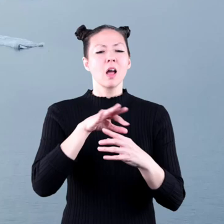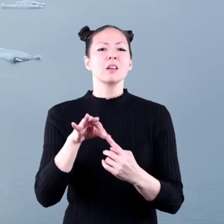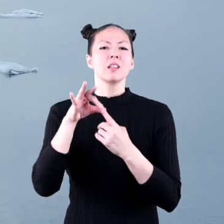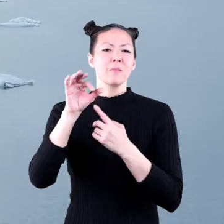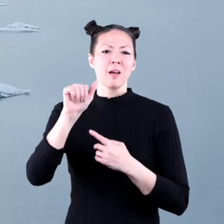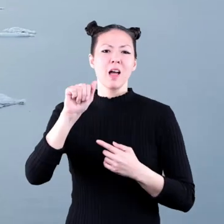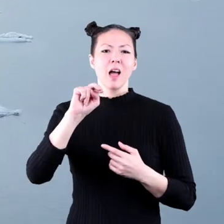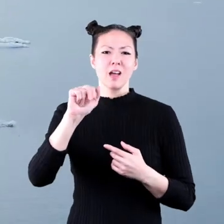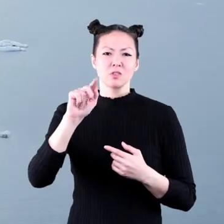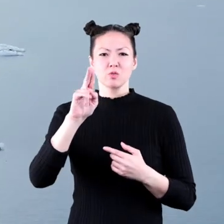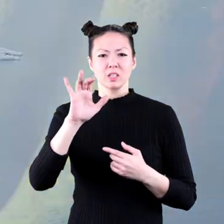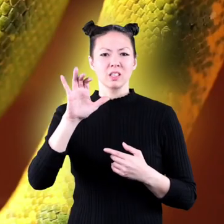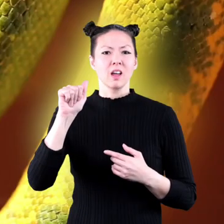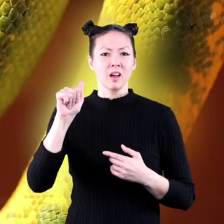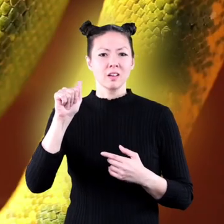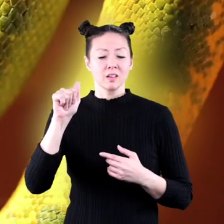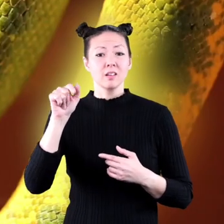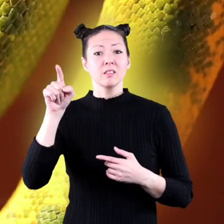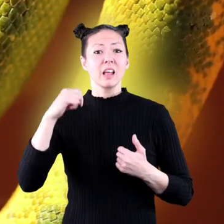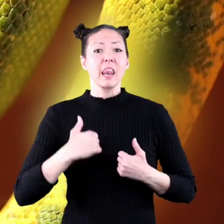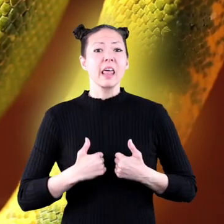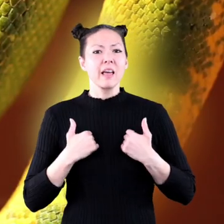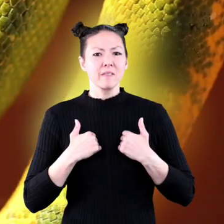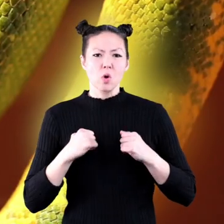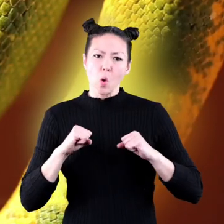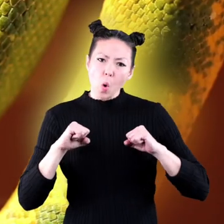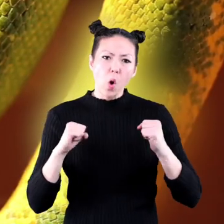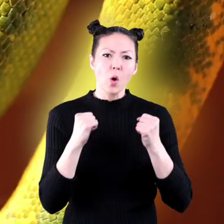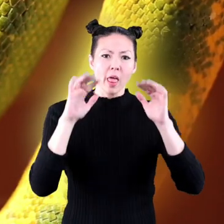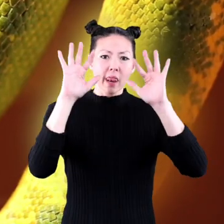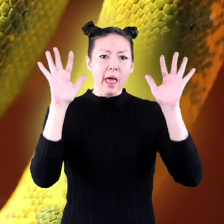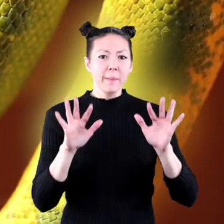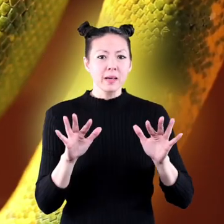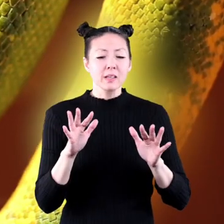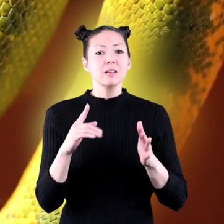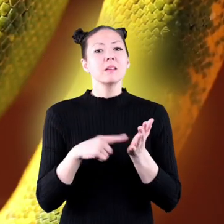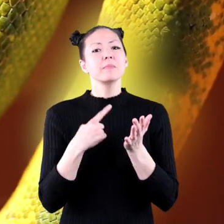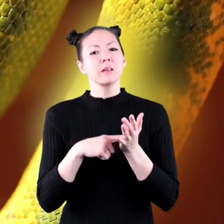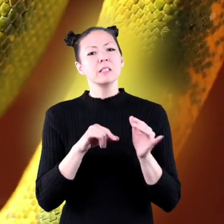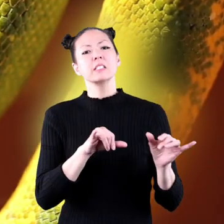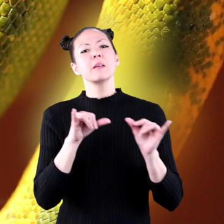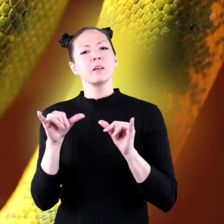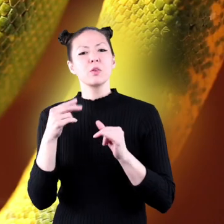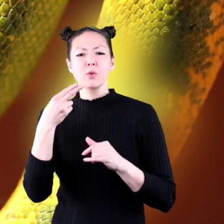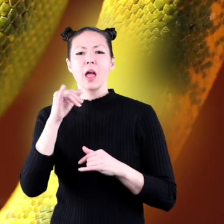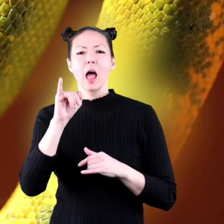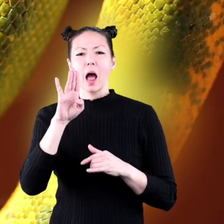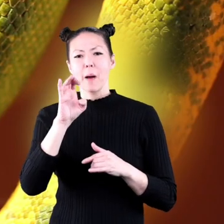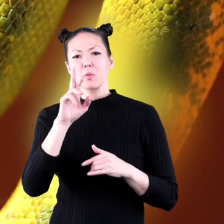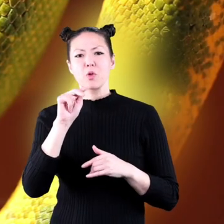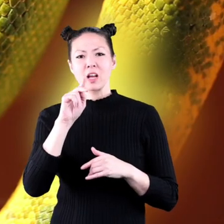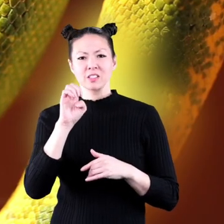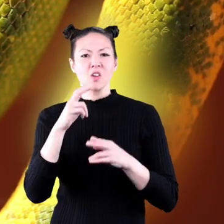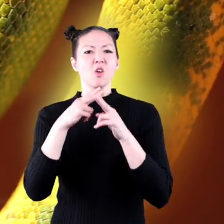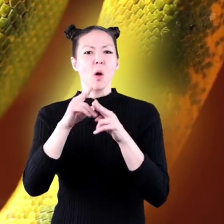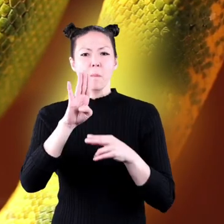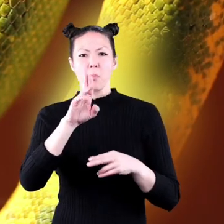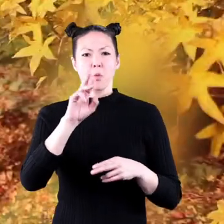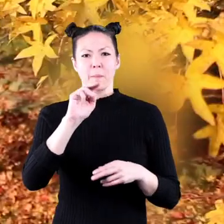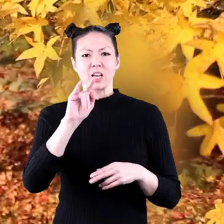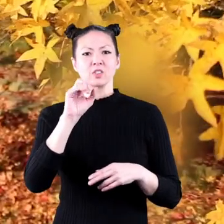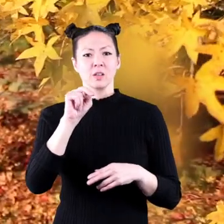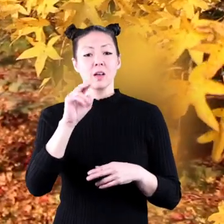Antarctica. Those that live in cold climates do something similar to hibernation called brumation.